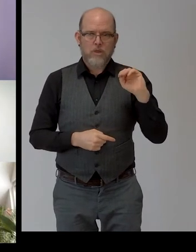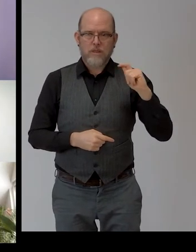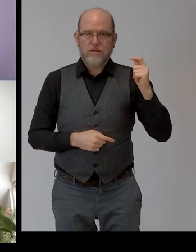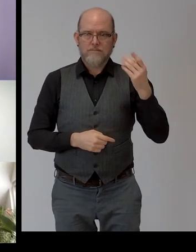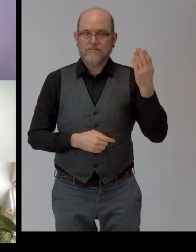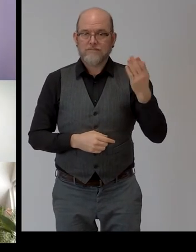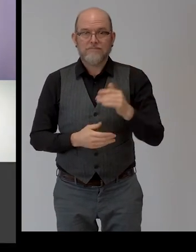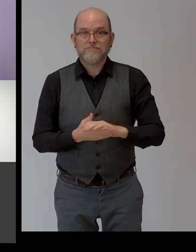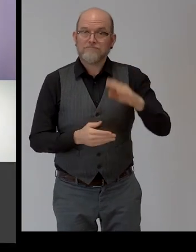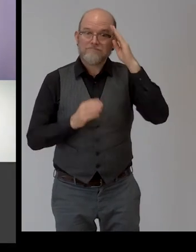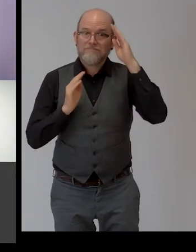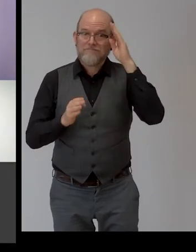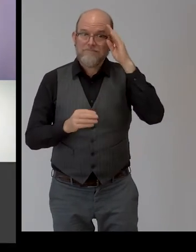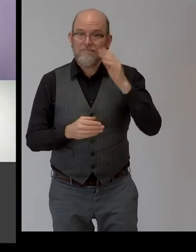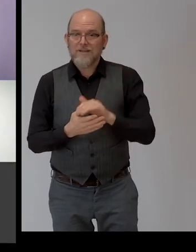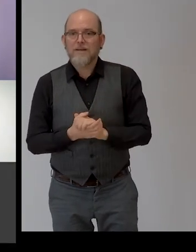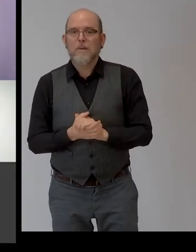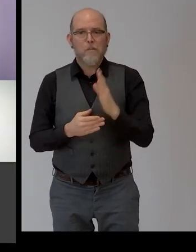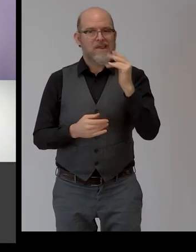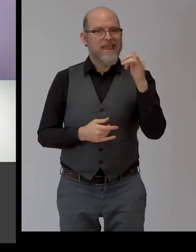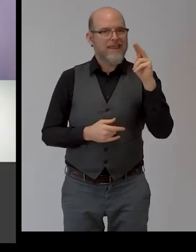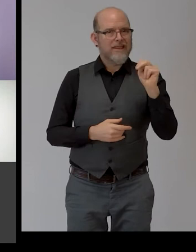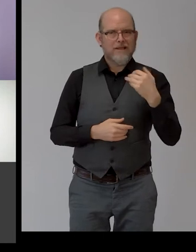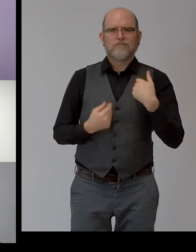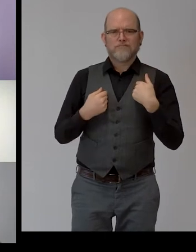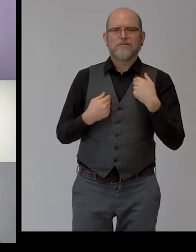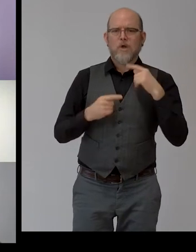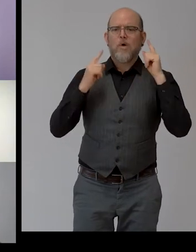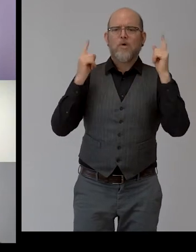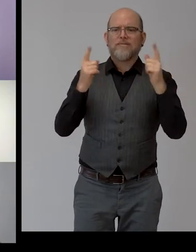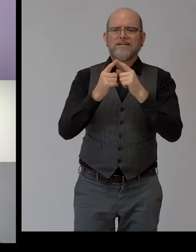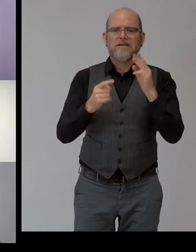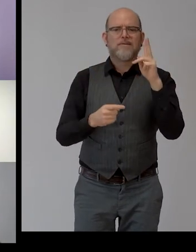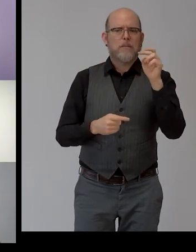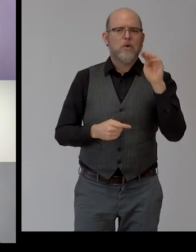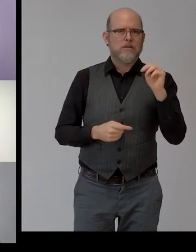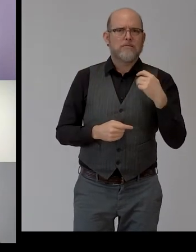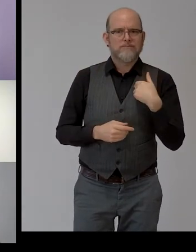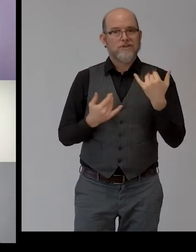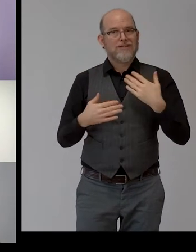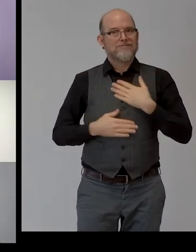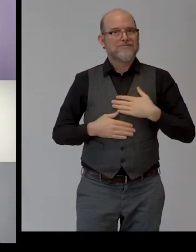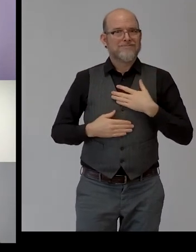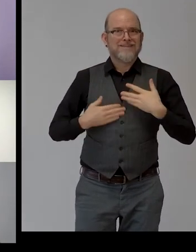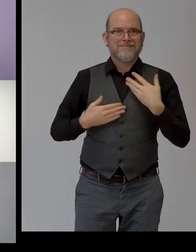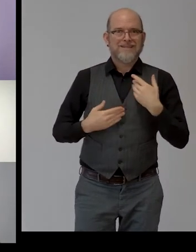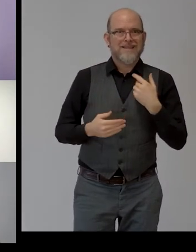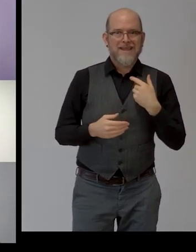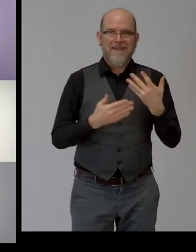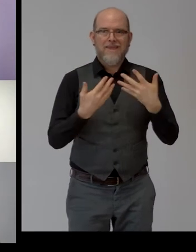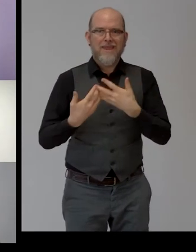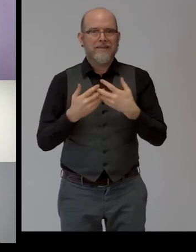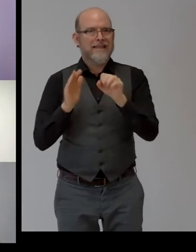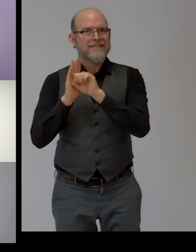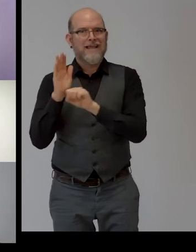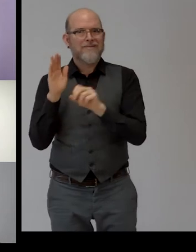Hello. I'm Brian Daig. I'm with the University of Vermont. Very happy to be here representing the state of Vermont's post-secondary education